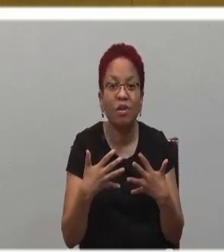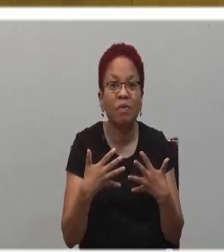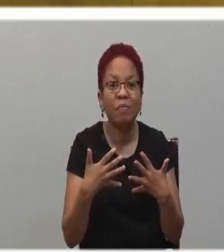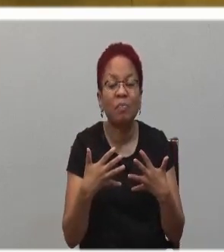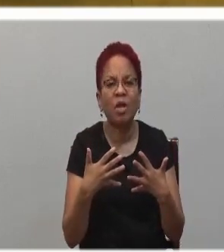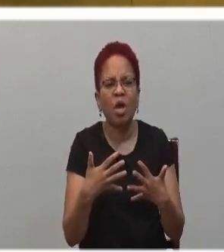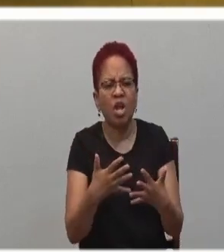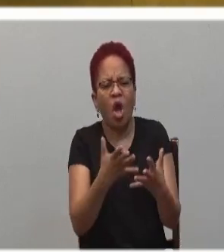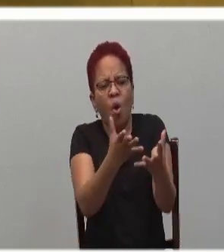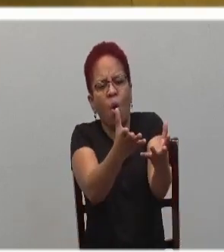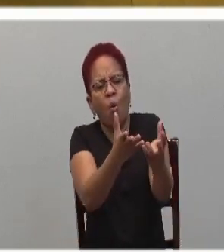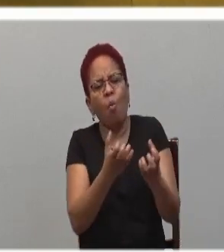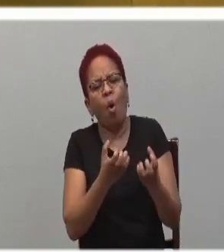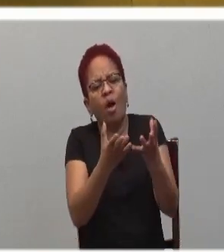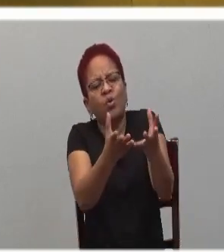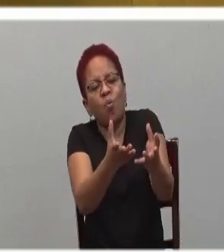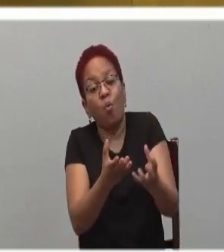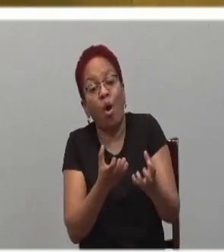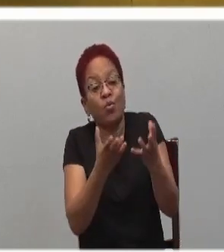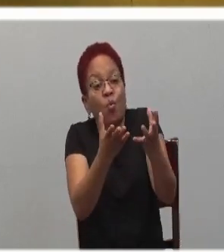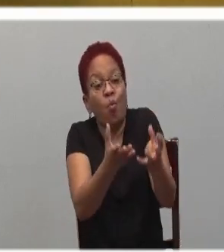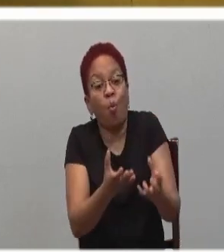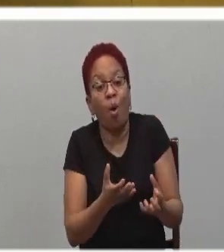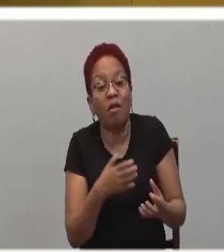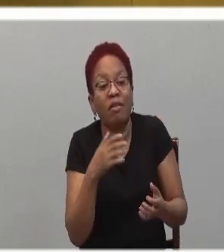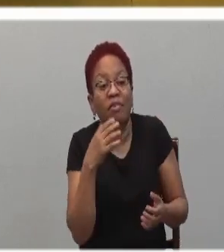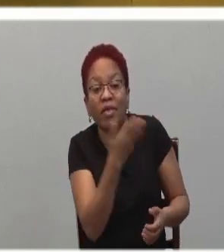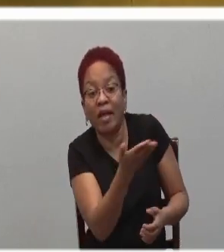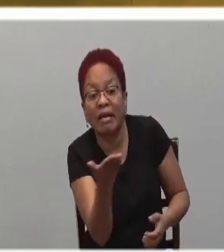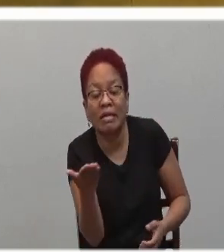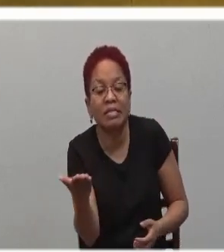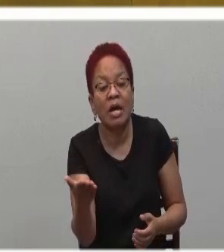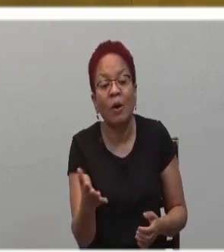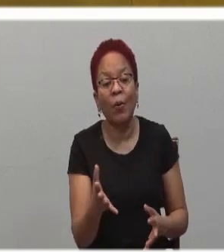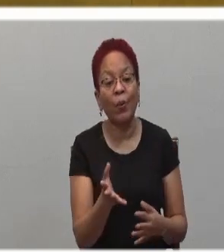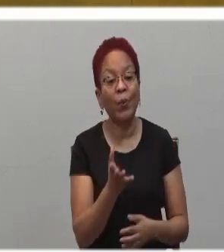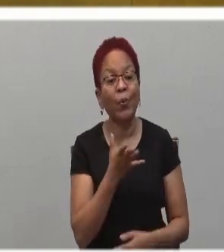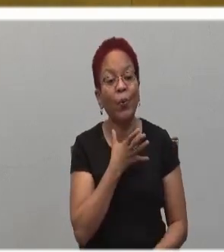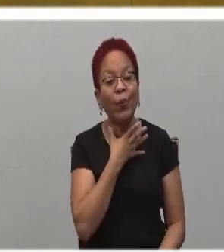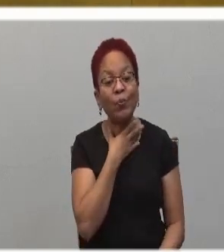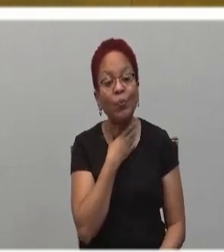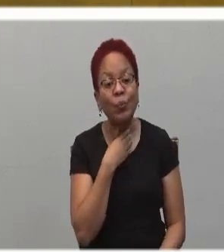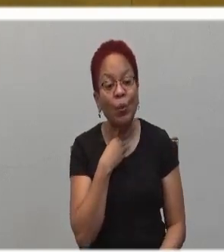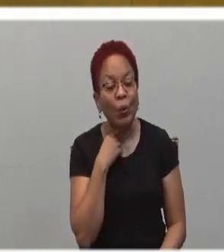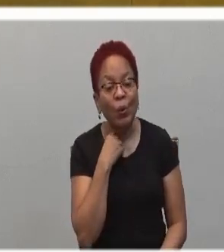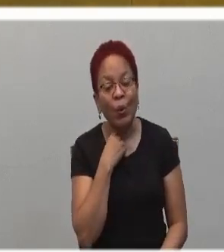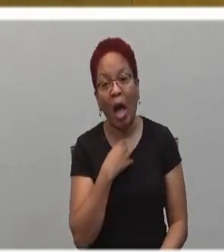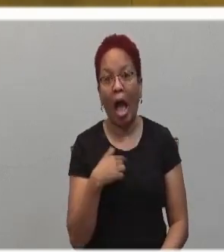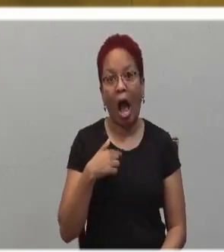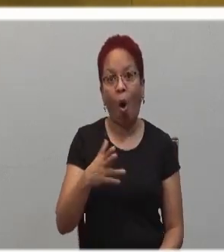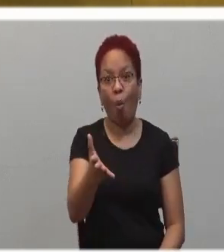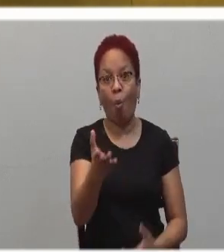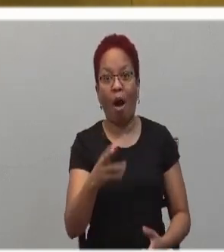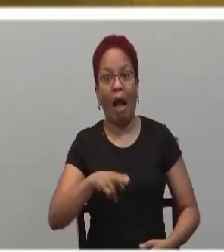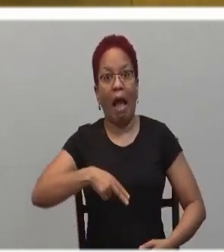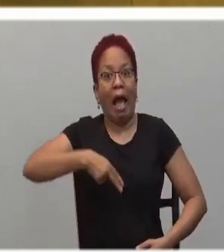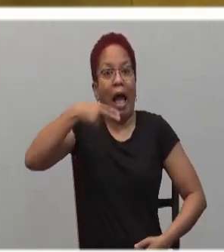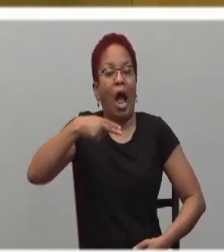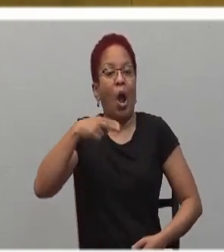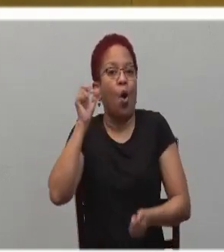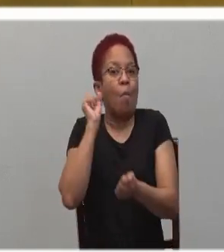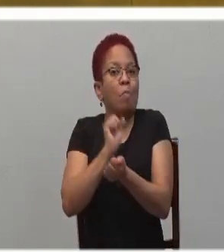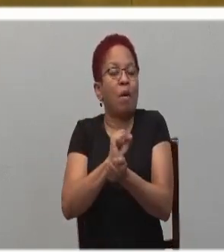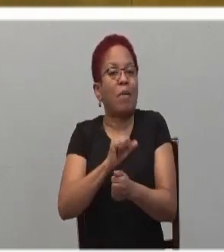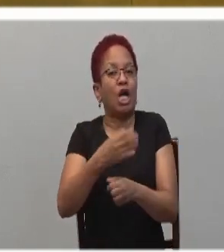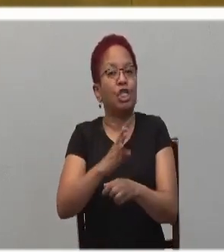of material things, our fearless pursuit of positions in church, at our workplaces, in society,